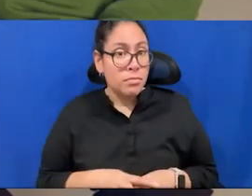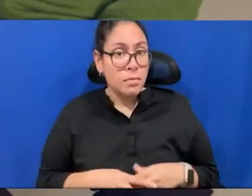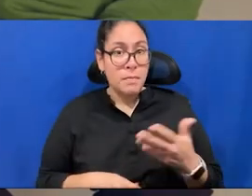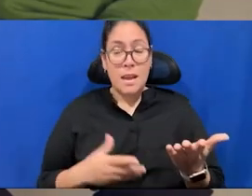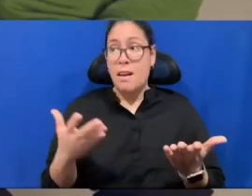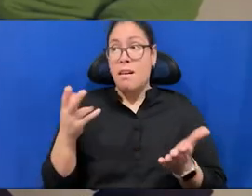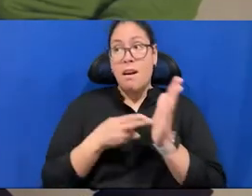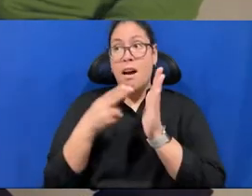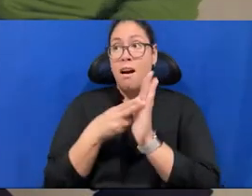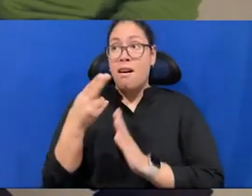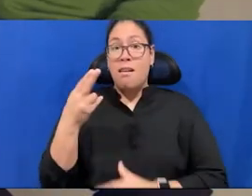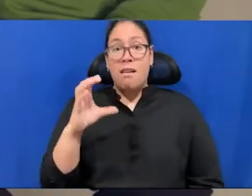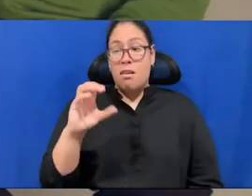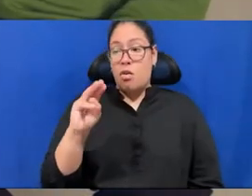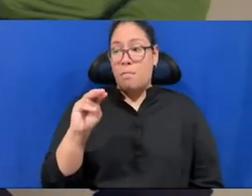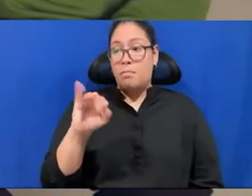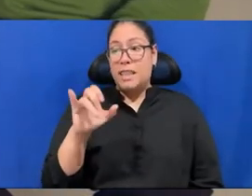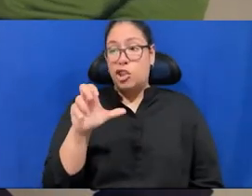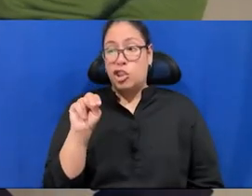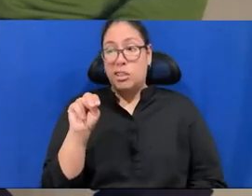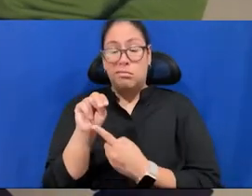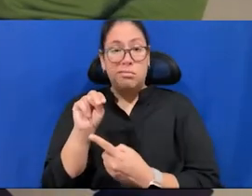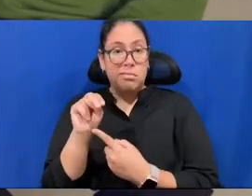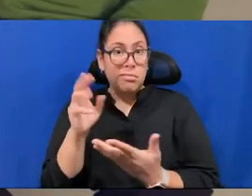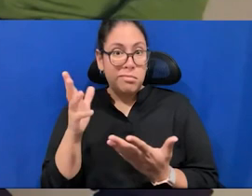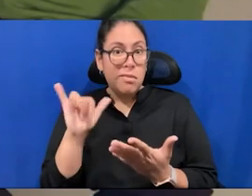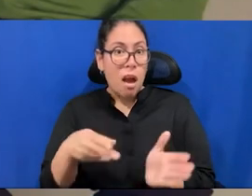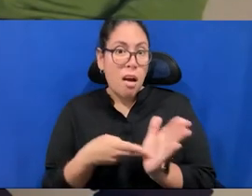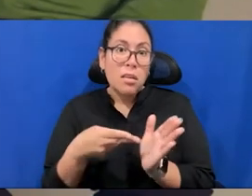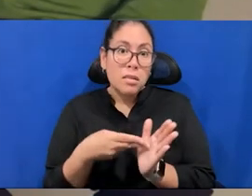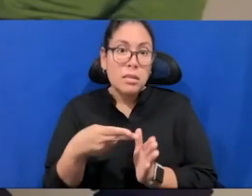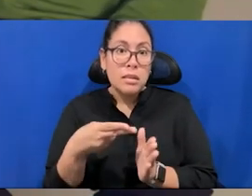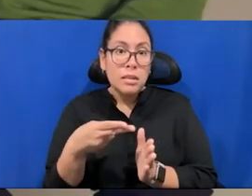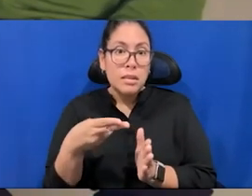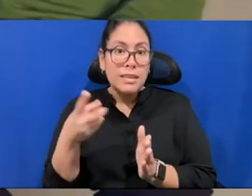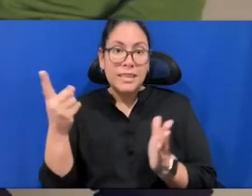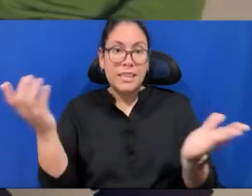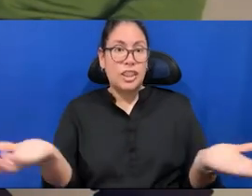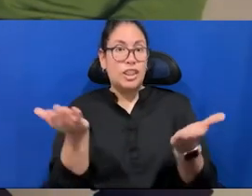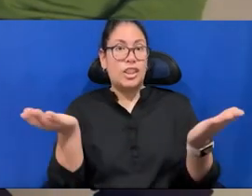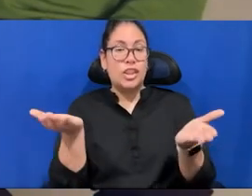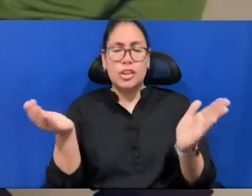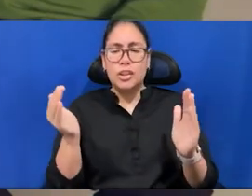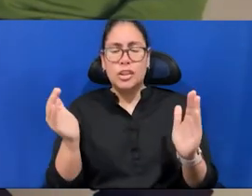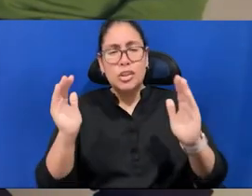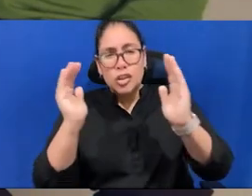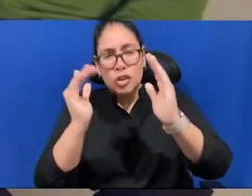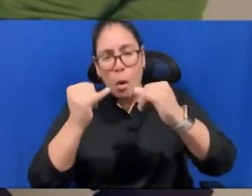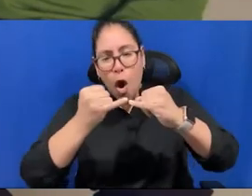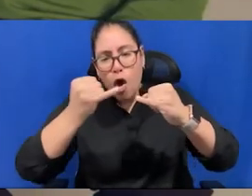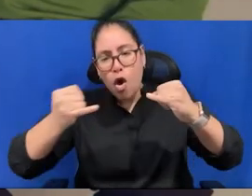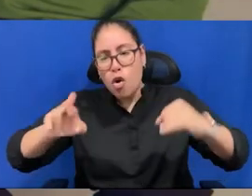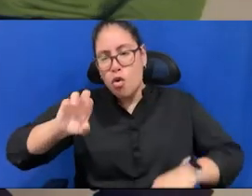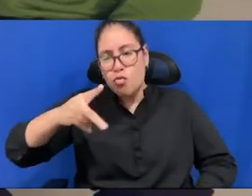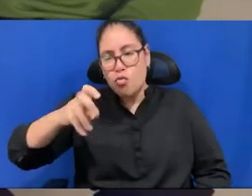here. If you enter and say, this is more rope hanging. And then all the time say, Thomas, what is that